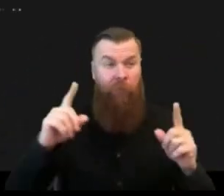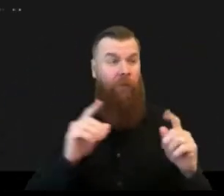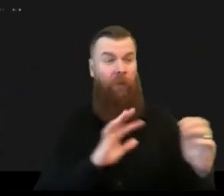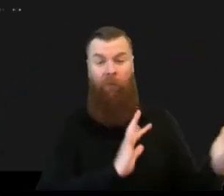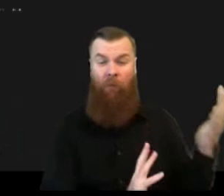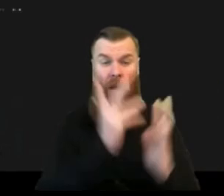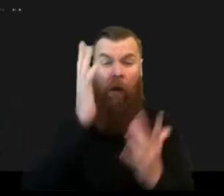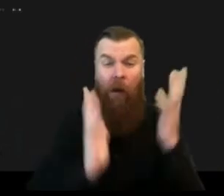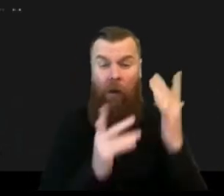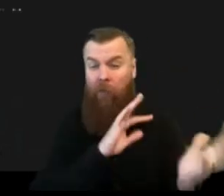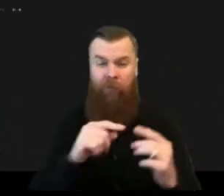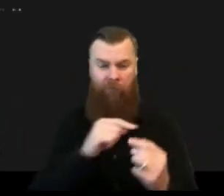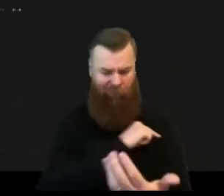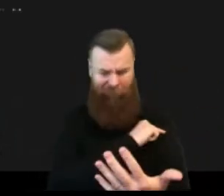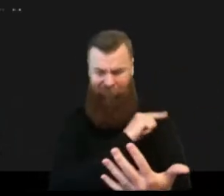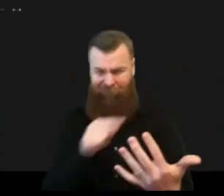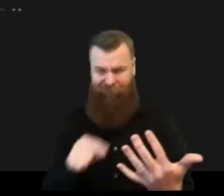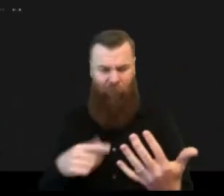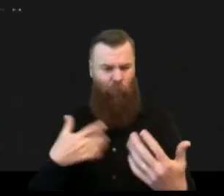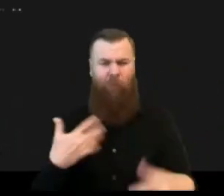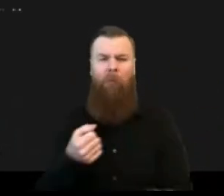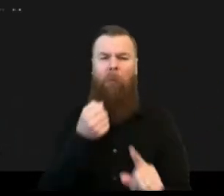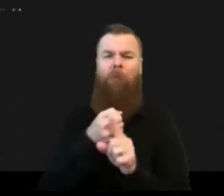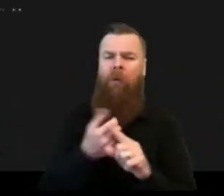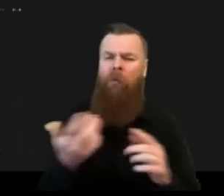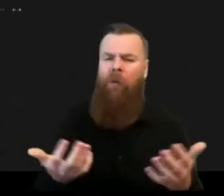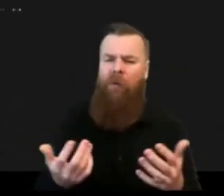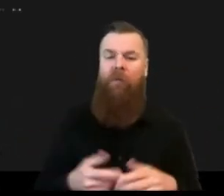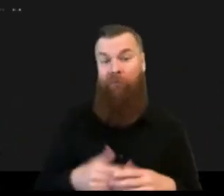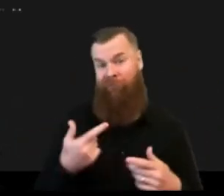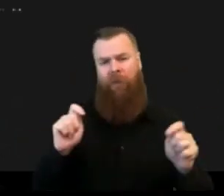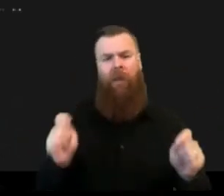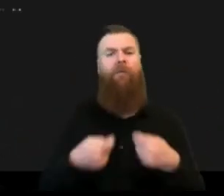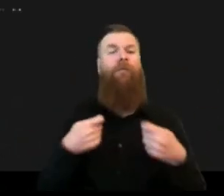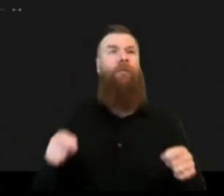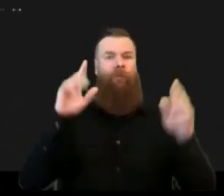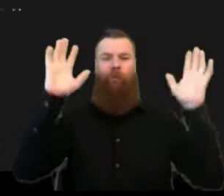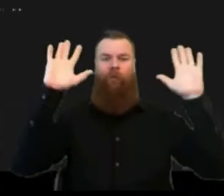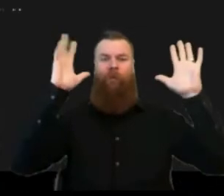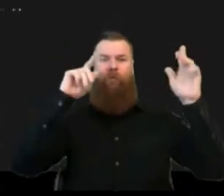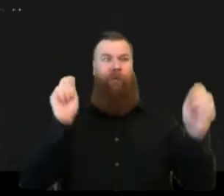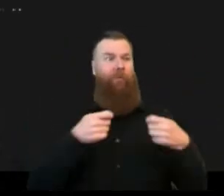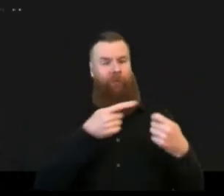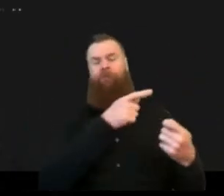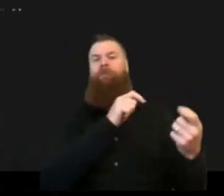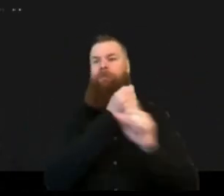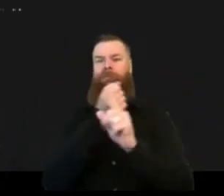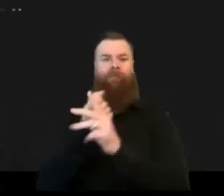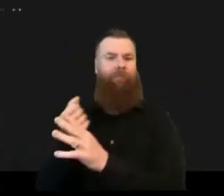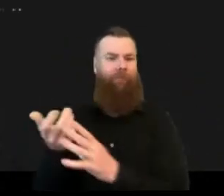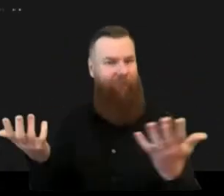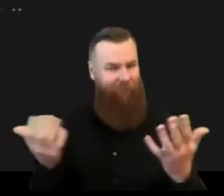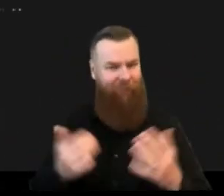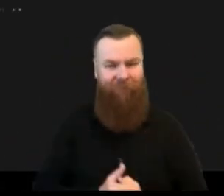and so on um of course one element that is very important and very crucial is also the impact